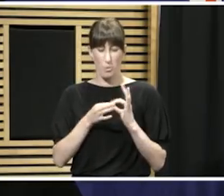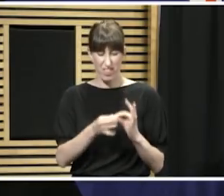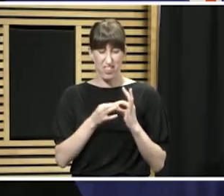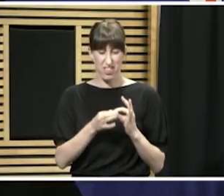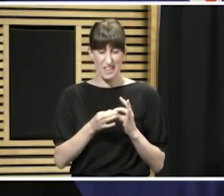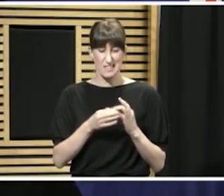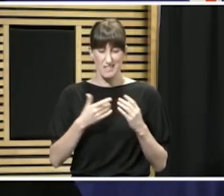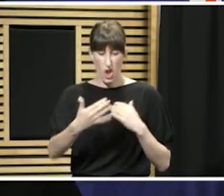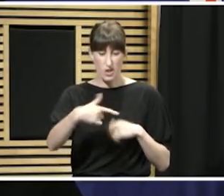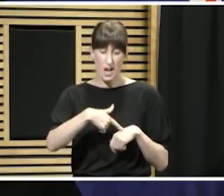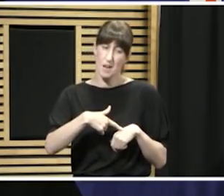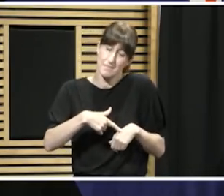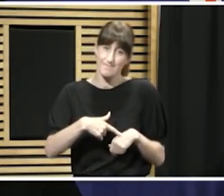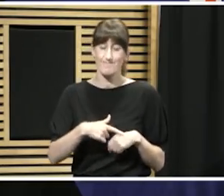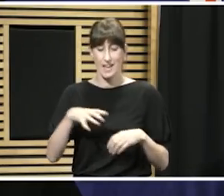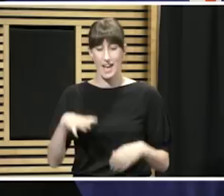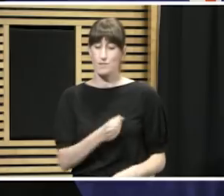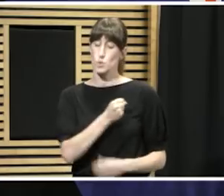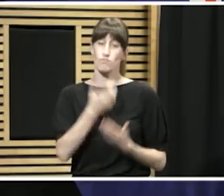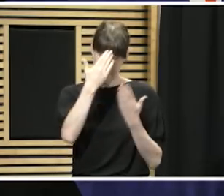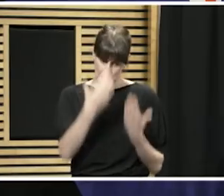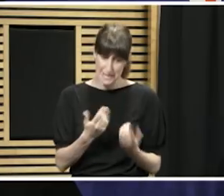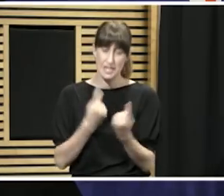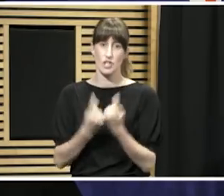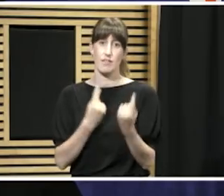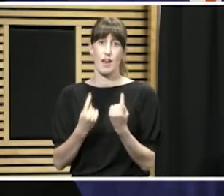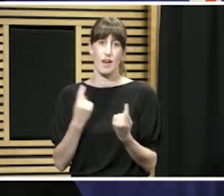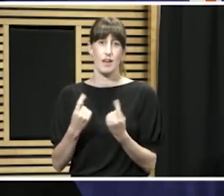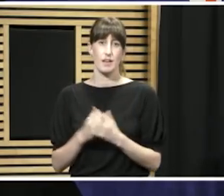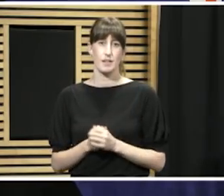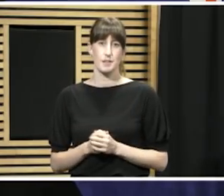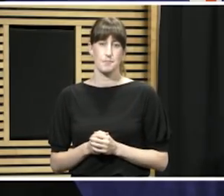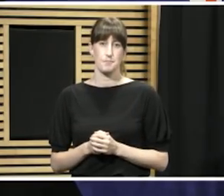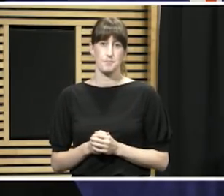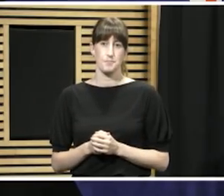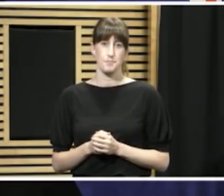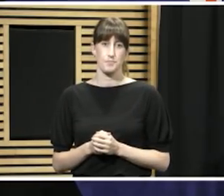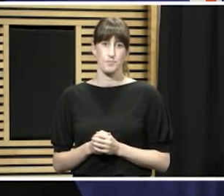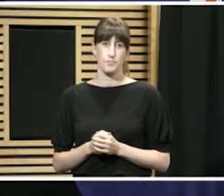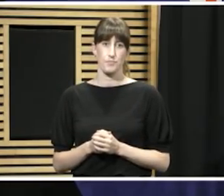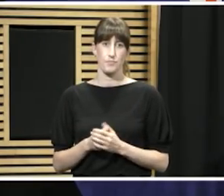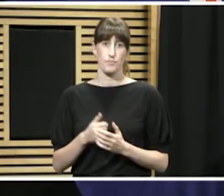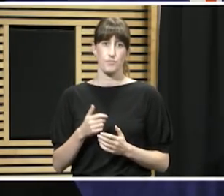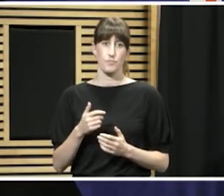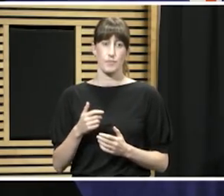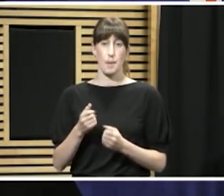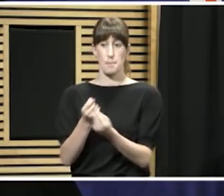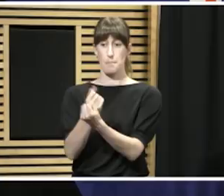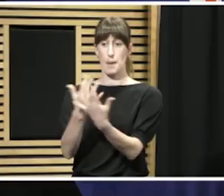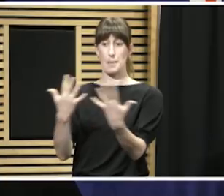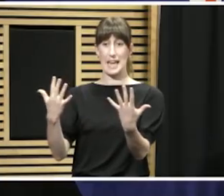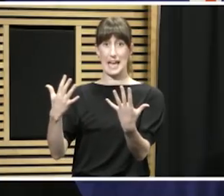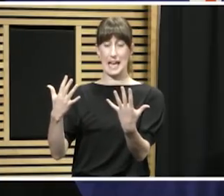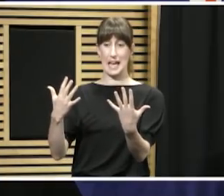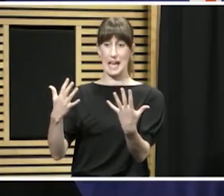be for everyone. But of course, we've got to stay the course on that. We've seen a massive decline in public place